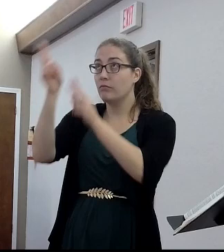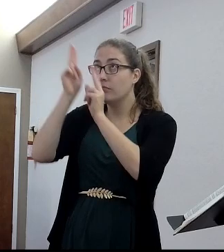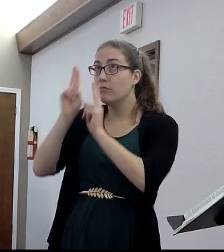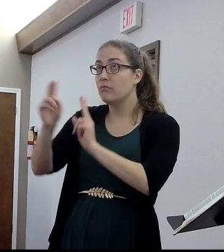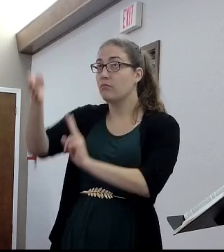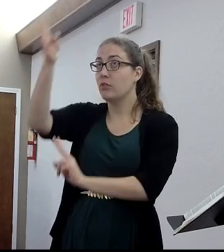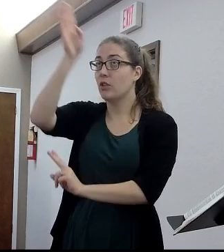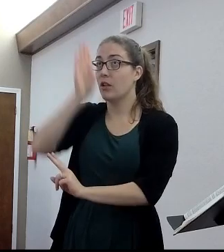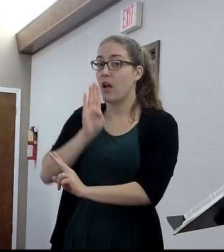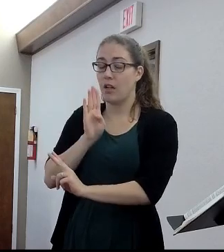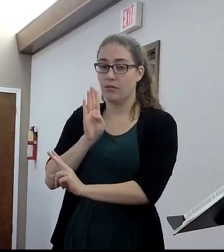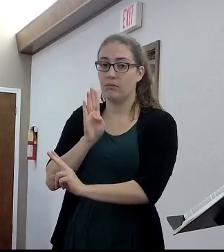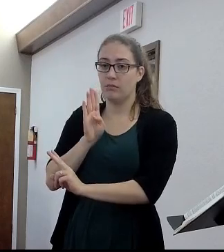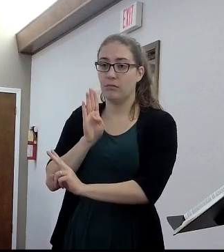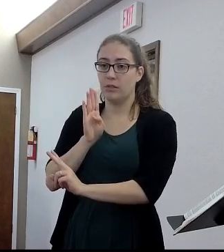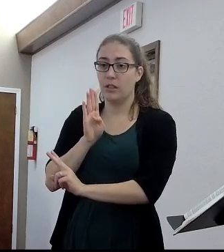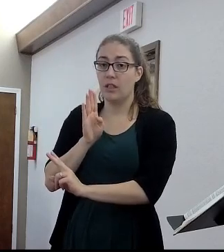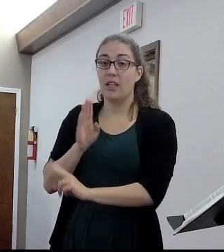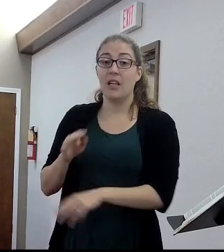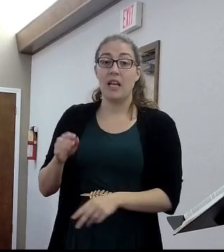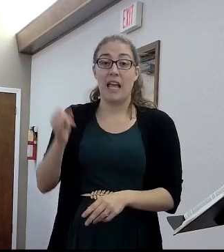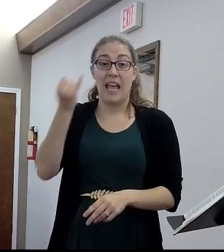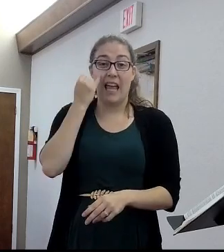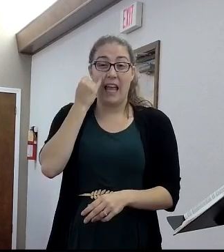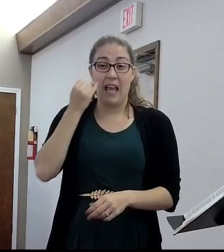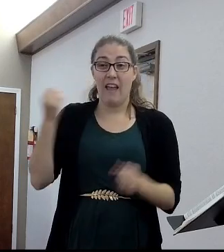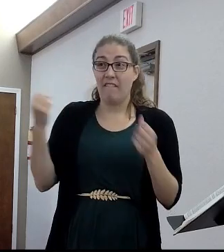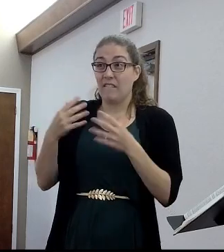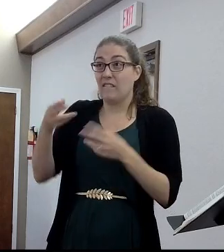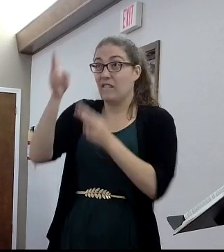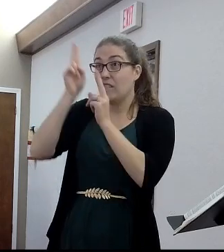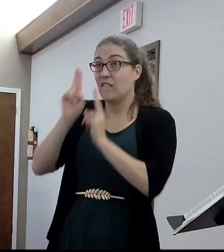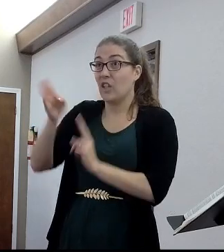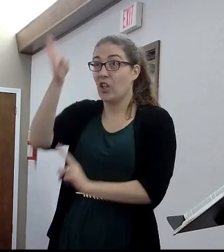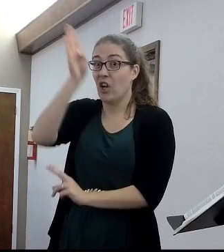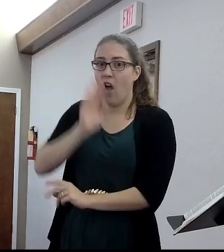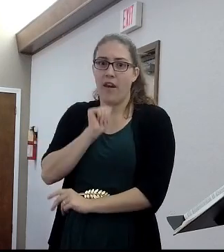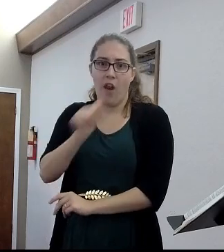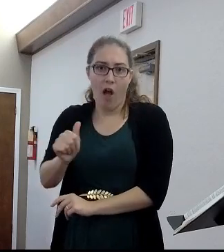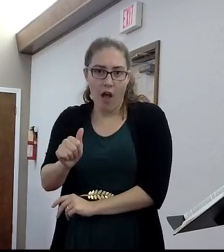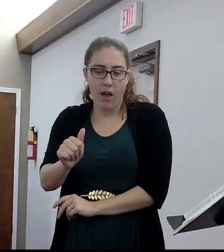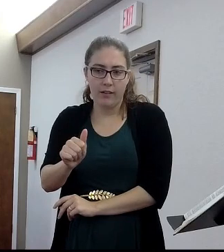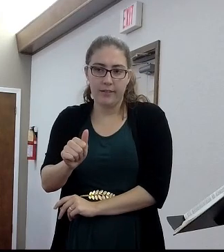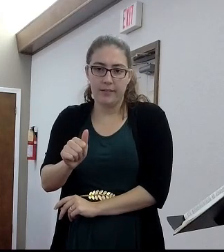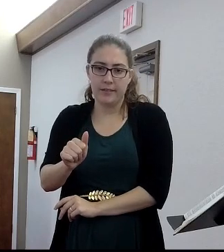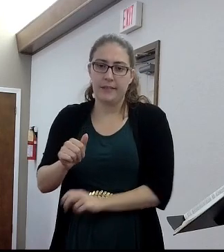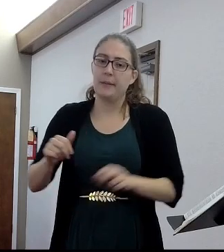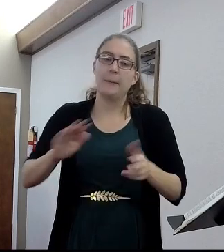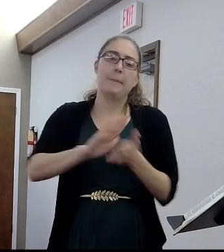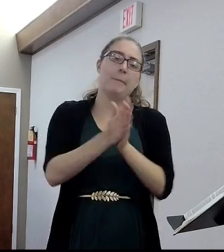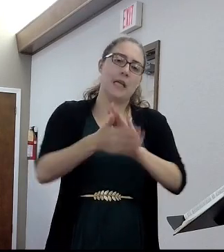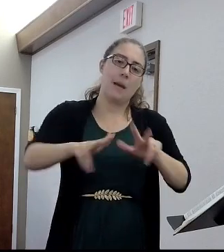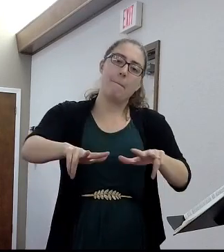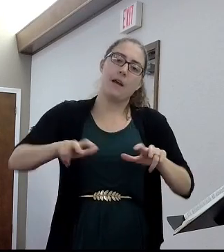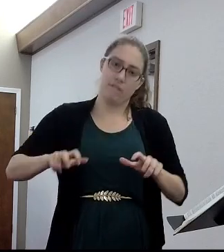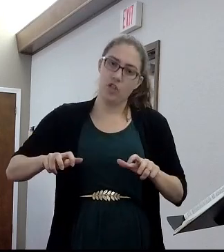fear of the Lord is what? The beginning of wisdom. And you'll act foolish when you don't fear the Lord.